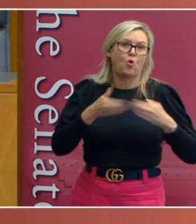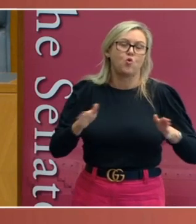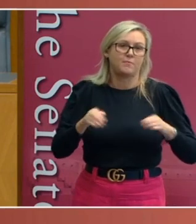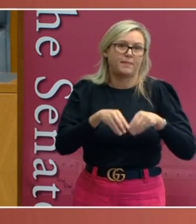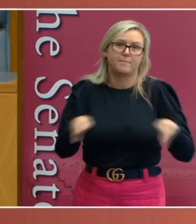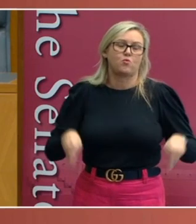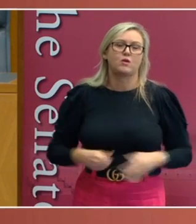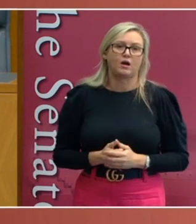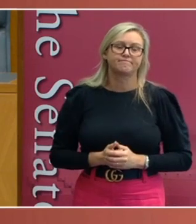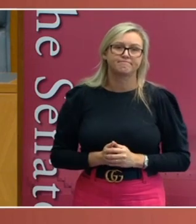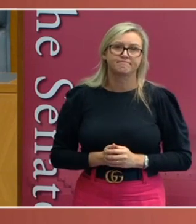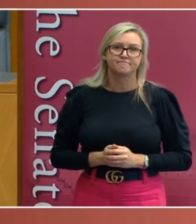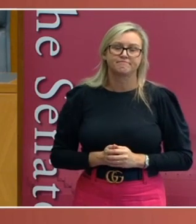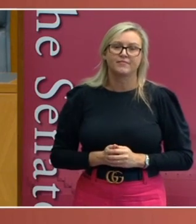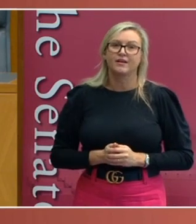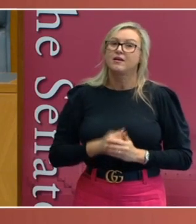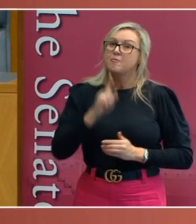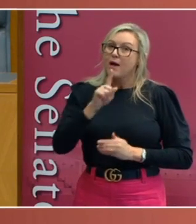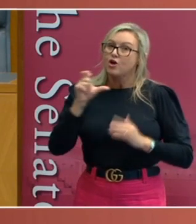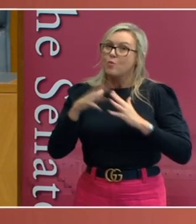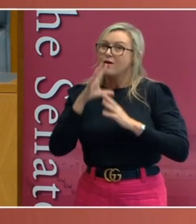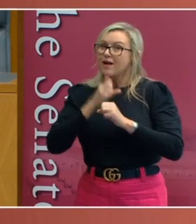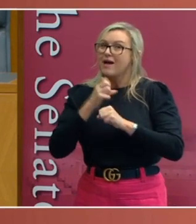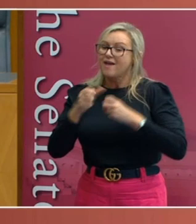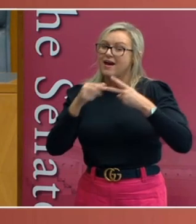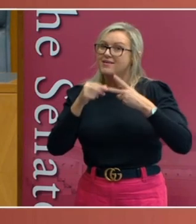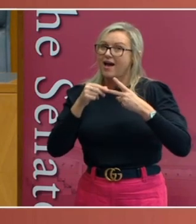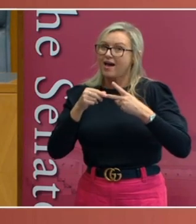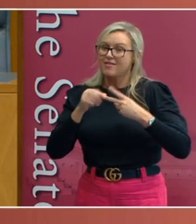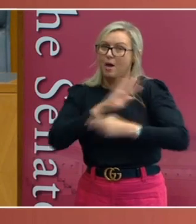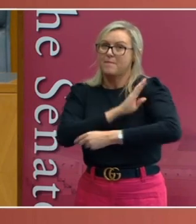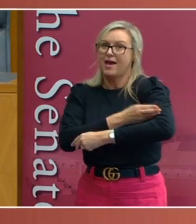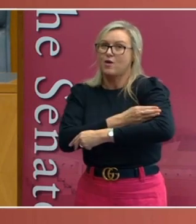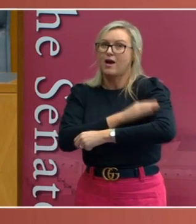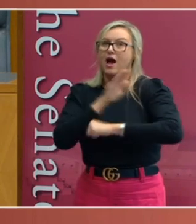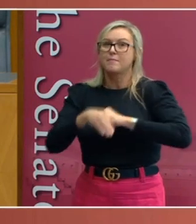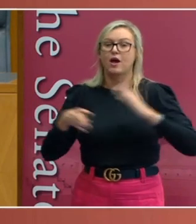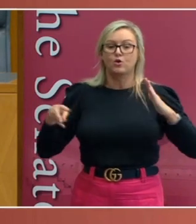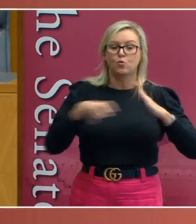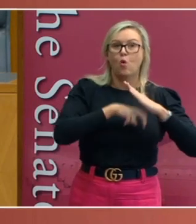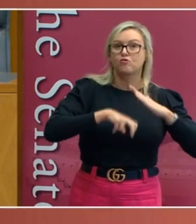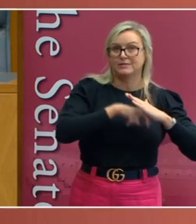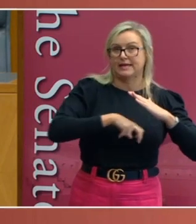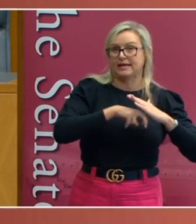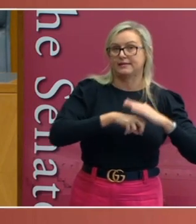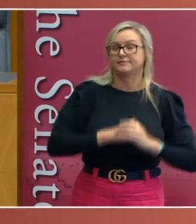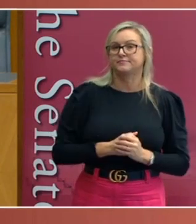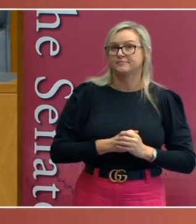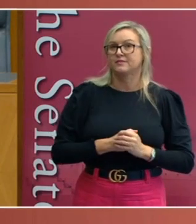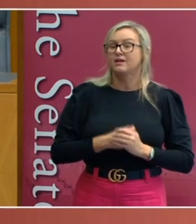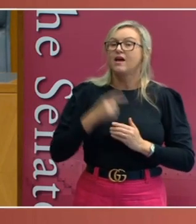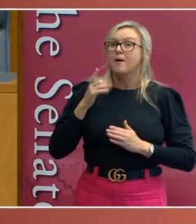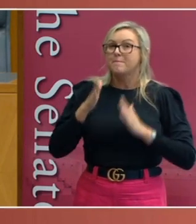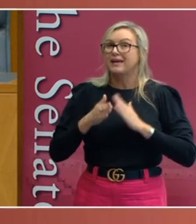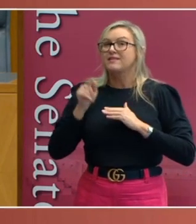Now, the Commonwealth, however, has another power, being the power to make laws with respect to quarantine. Now, this is a concurrent power,